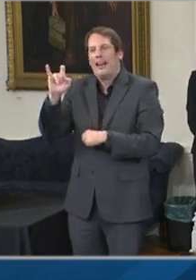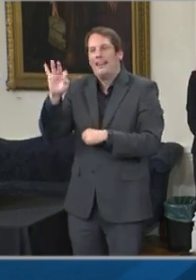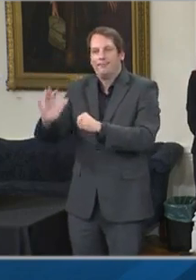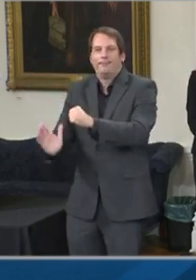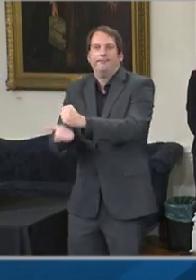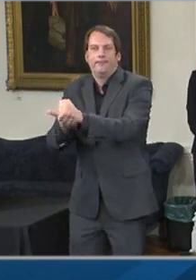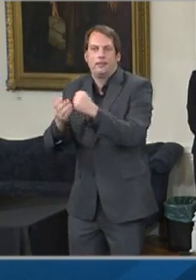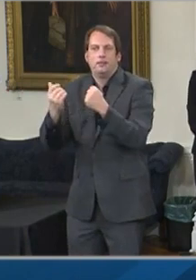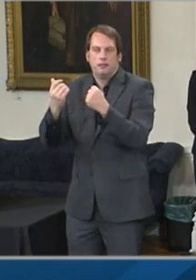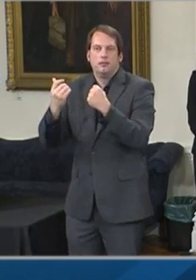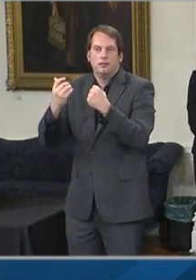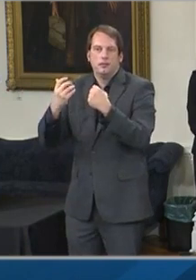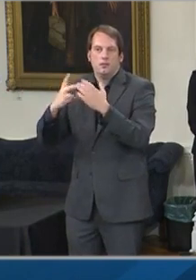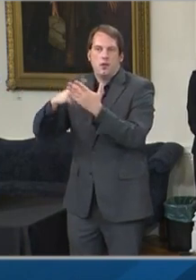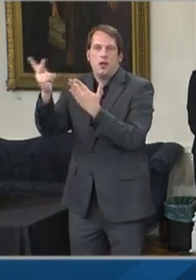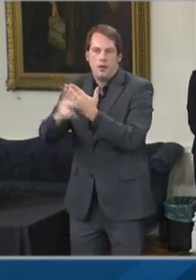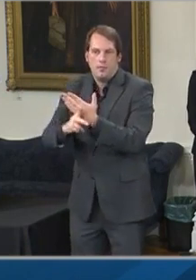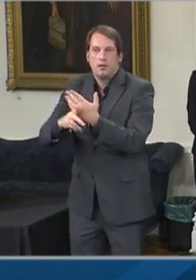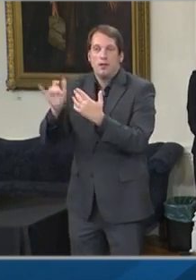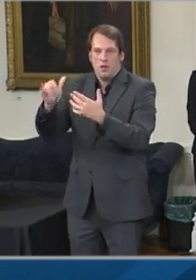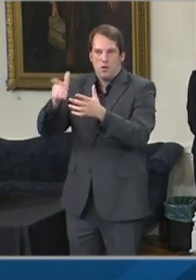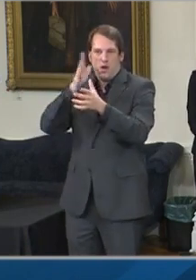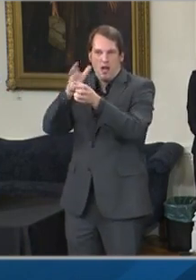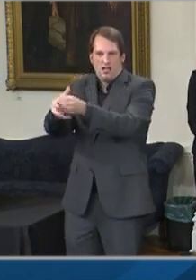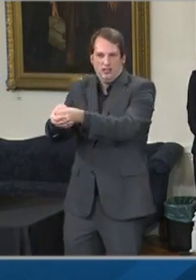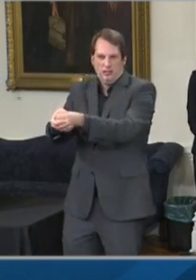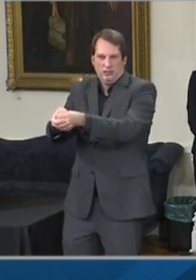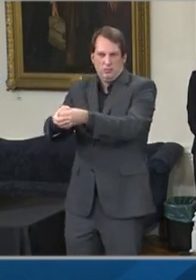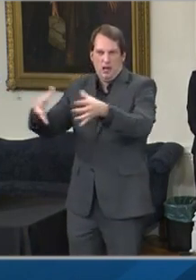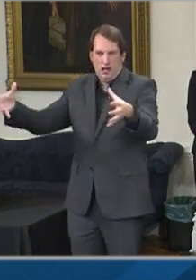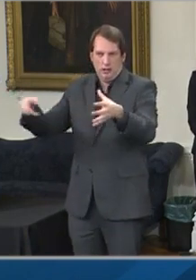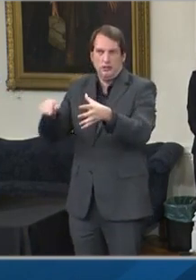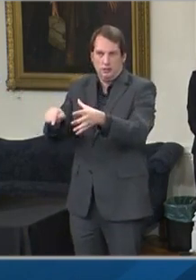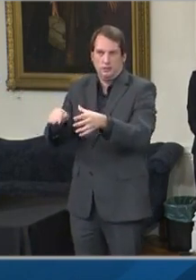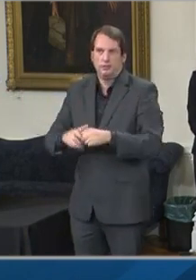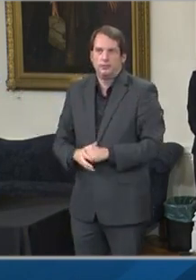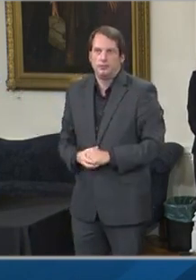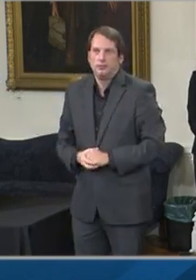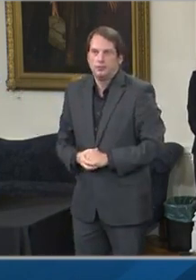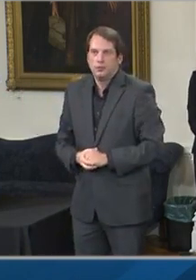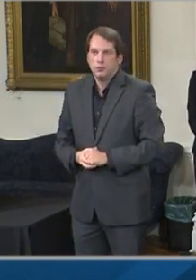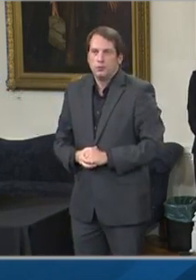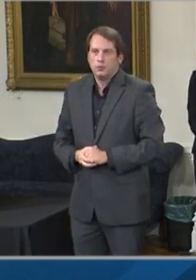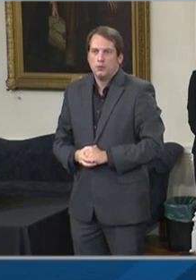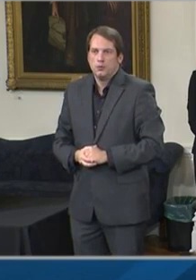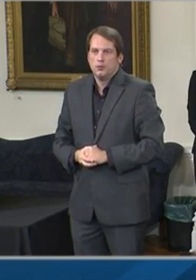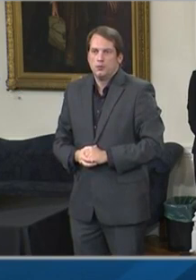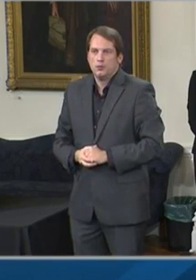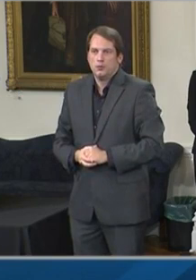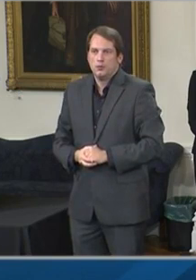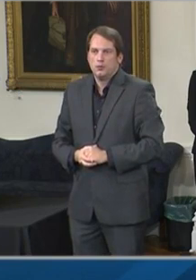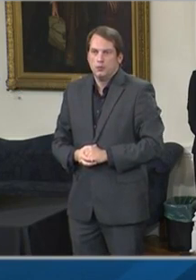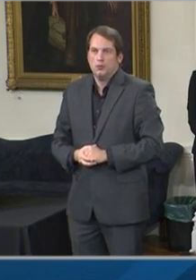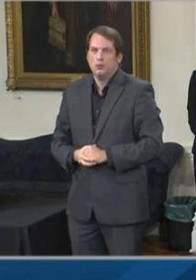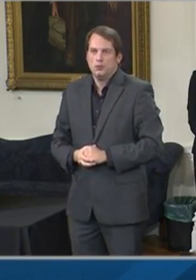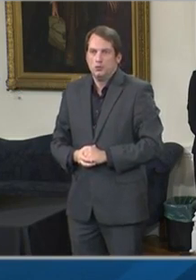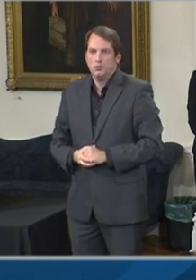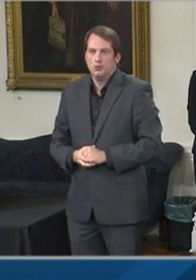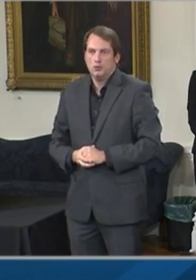successful relief programs in order to quickly provide additional relief